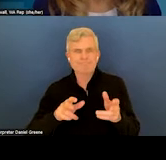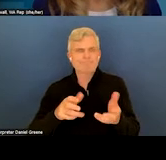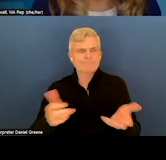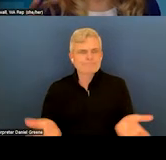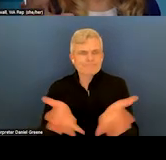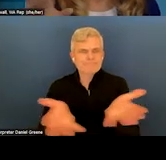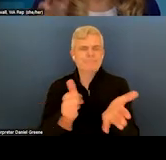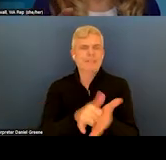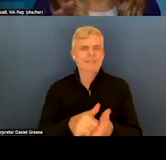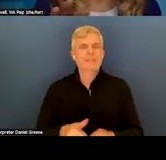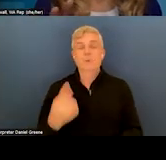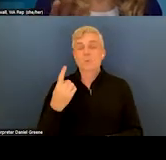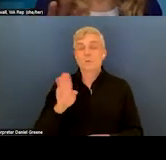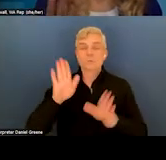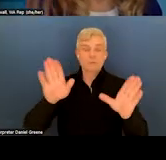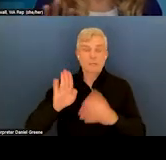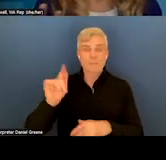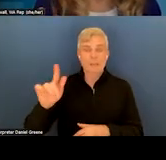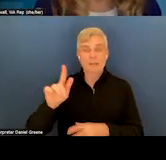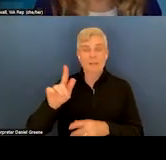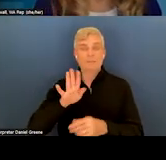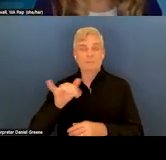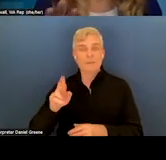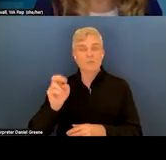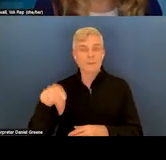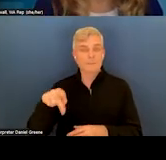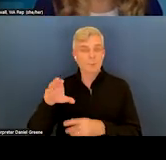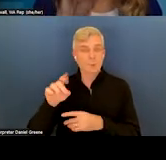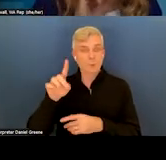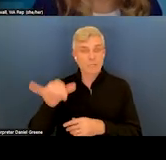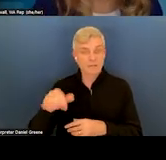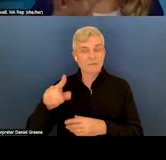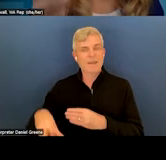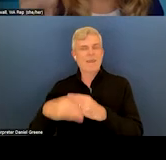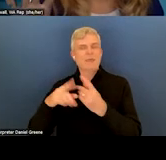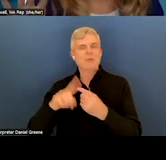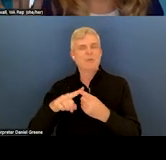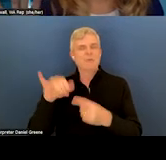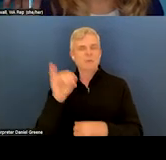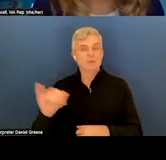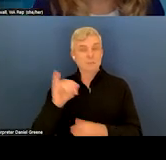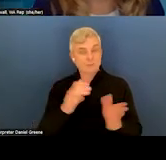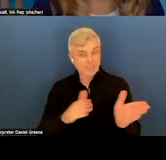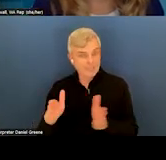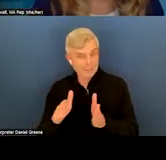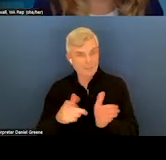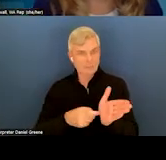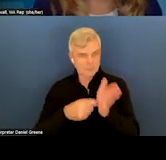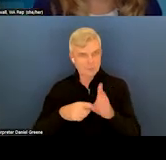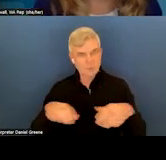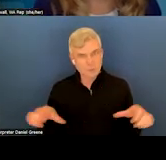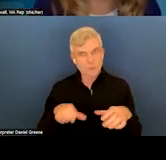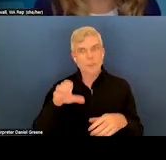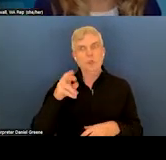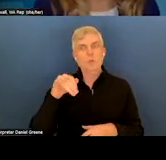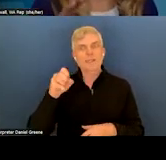Cody, which really adds to the insurance plan the requirement to do crisis service and post-crisis